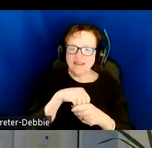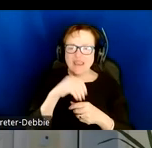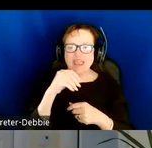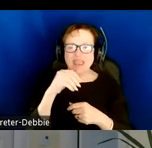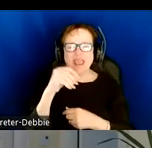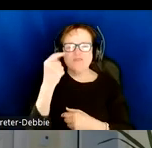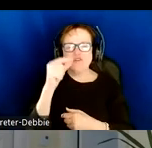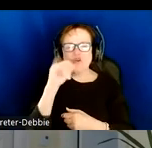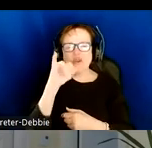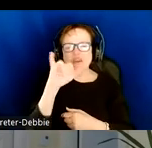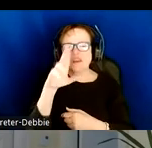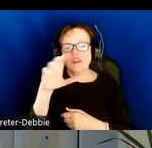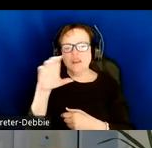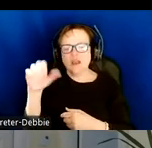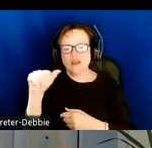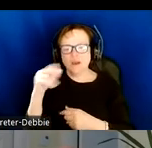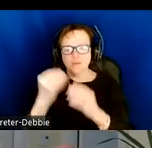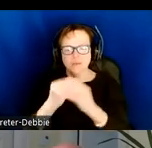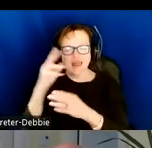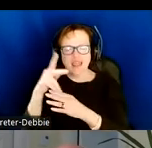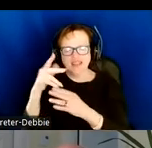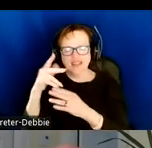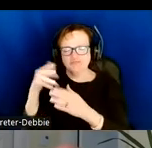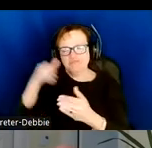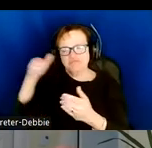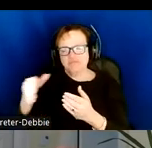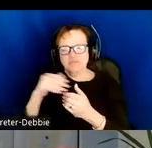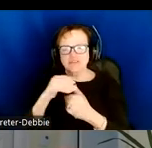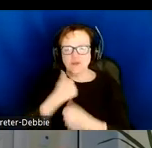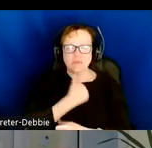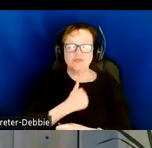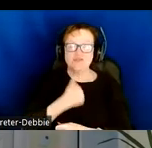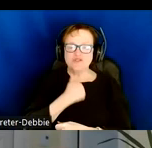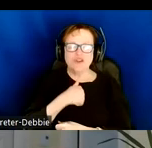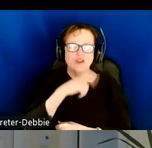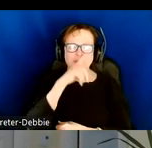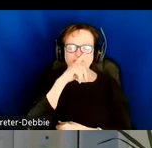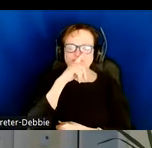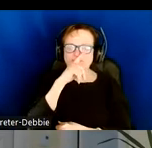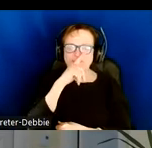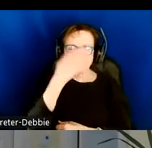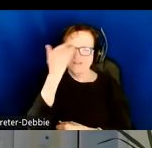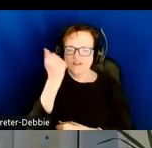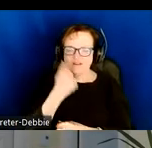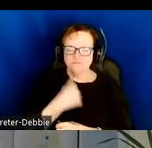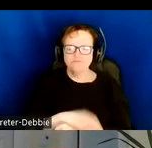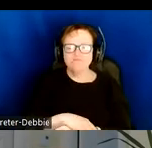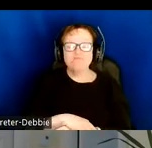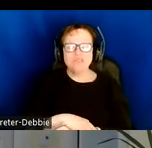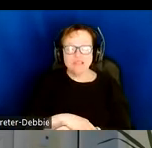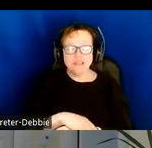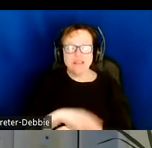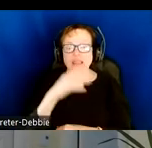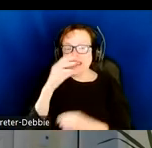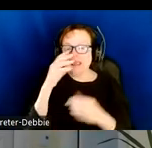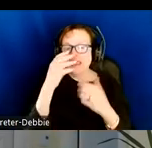plant beside me. So apologies for not getting that out of the way at the beginning. So that's a little bit